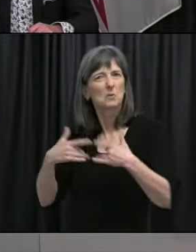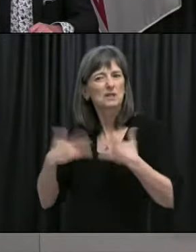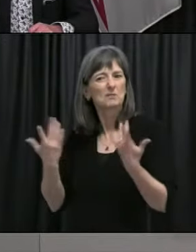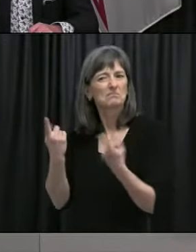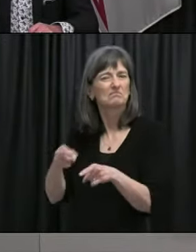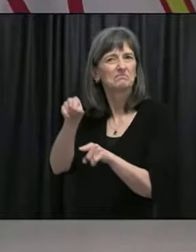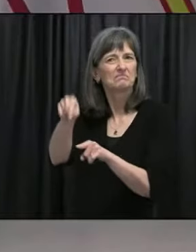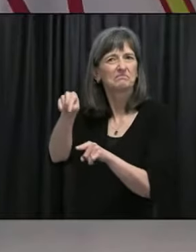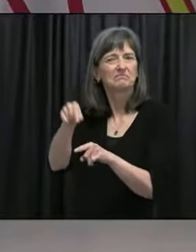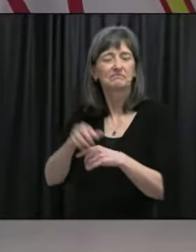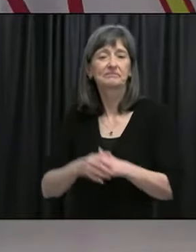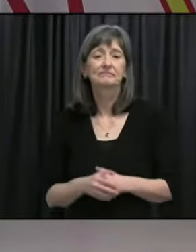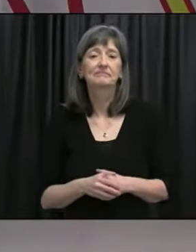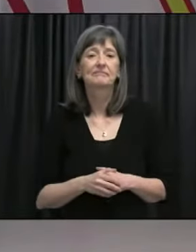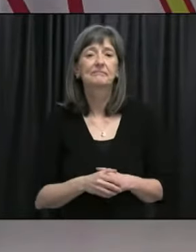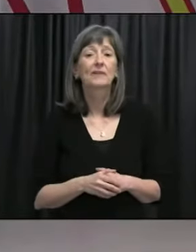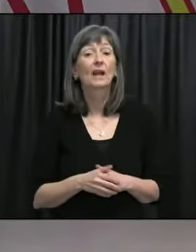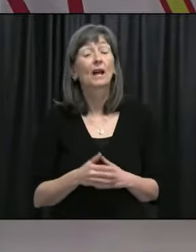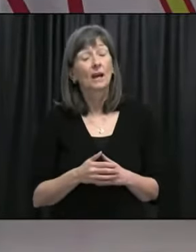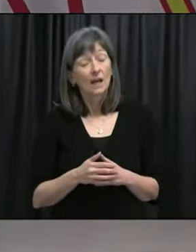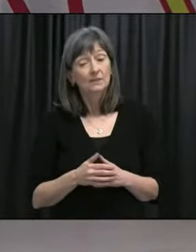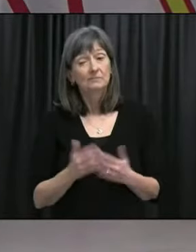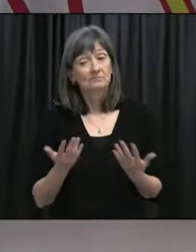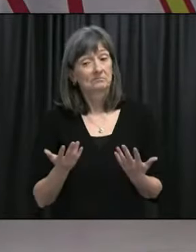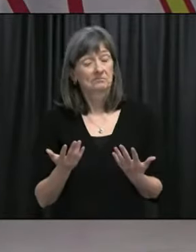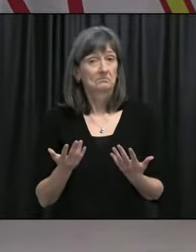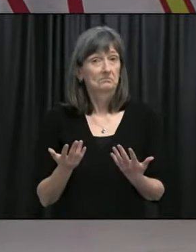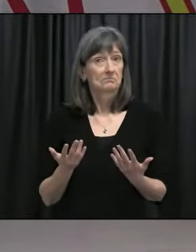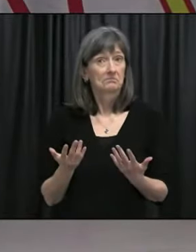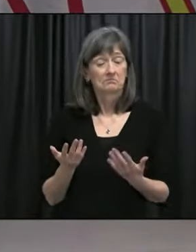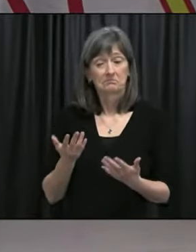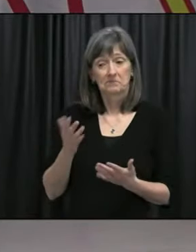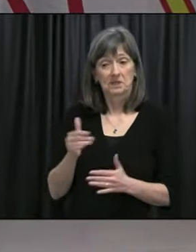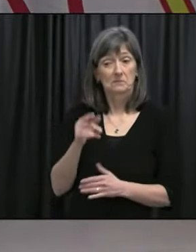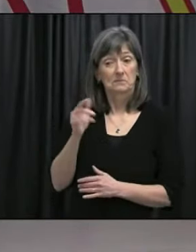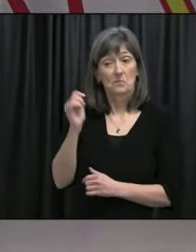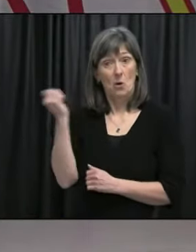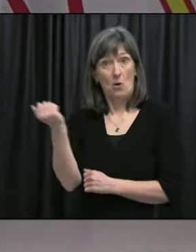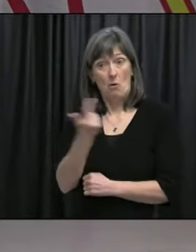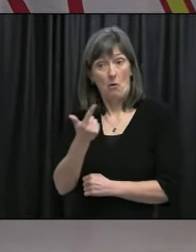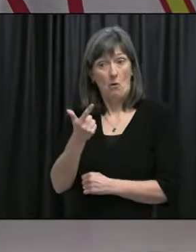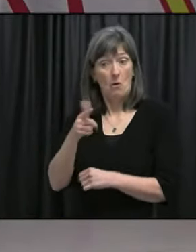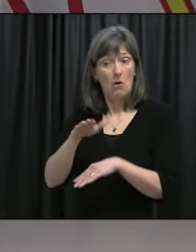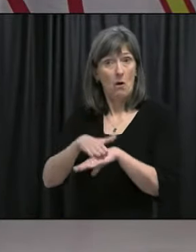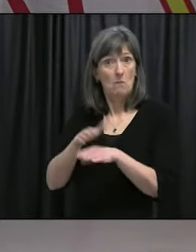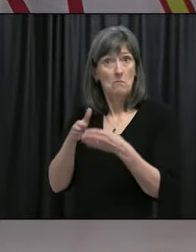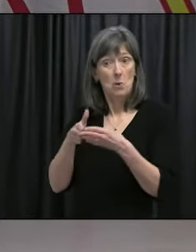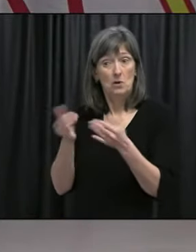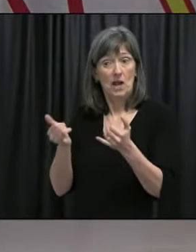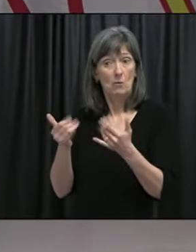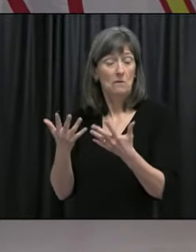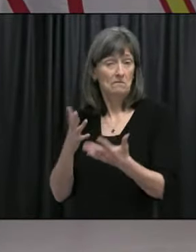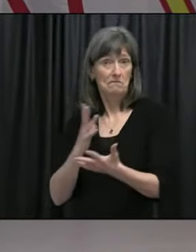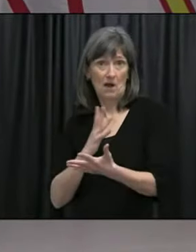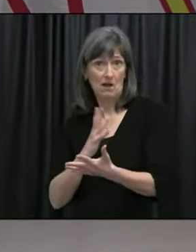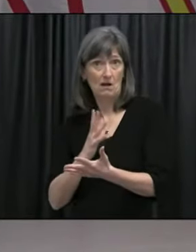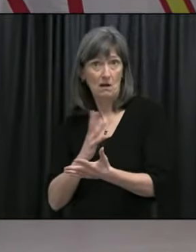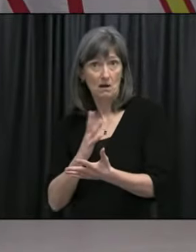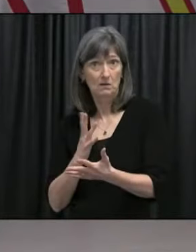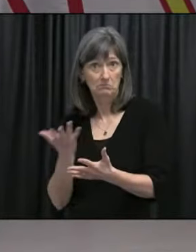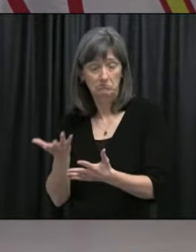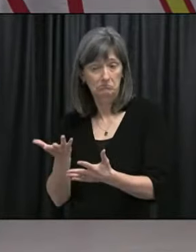My understanding at the moment is that everyone who's on board are doing okay, and